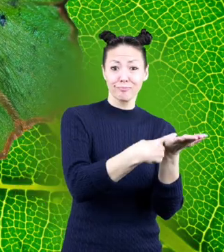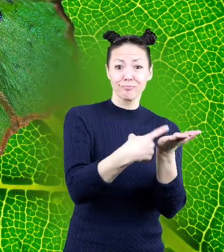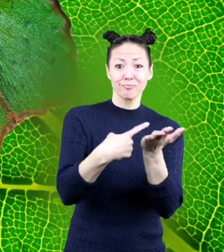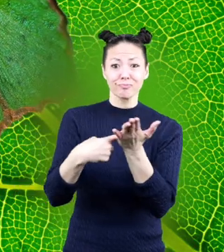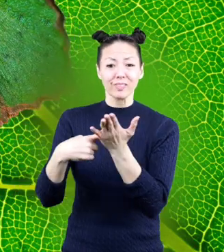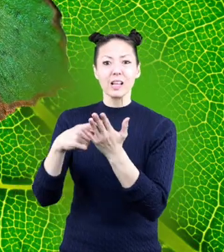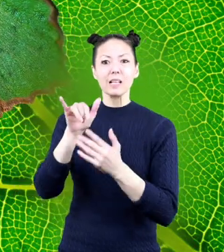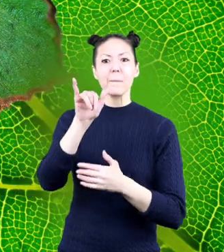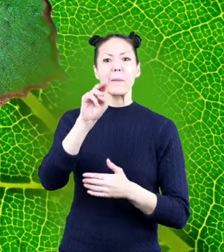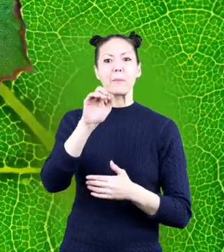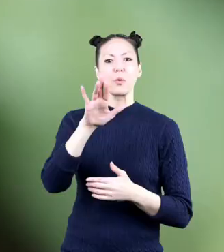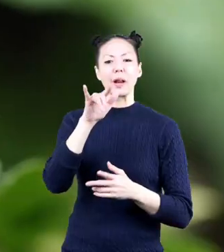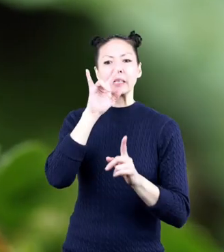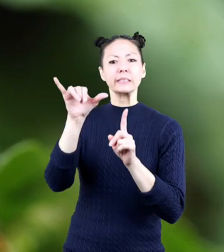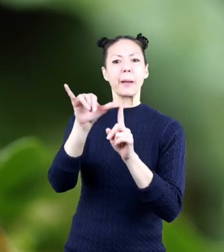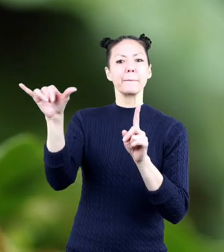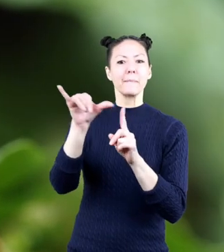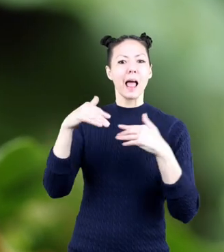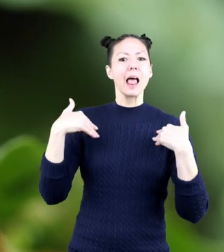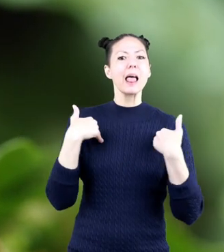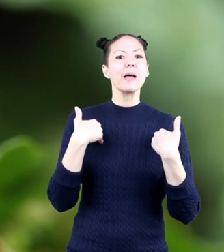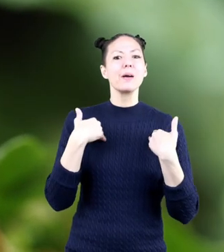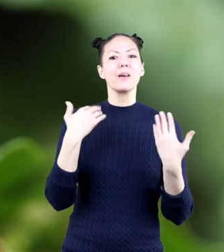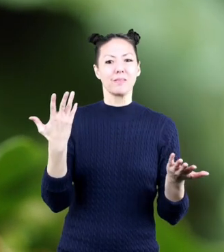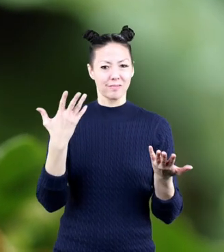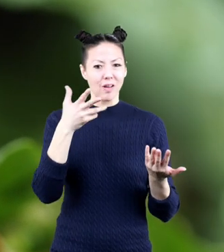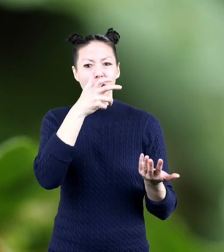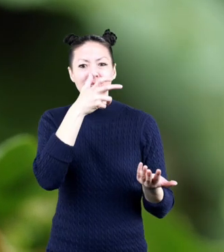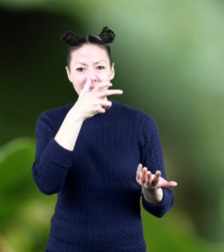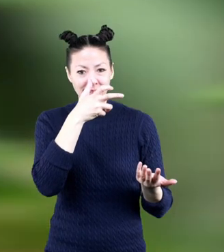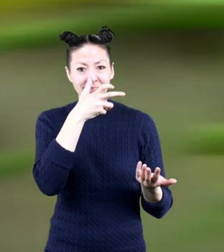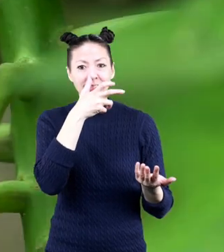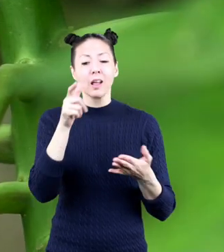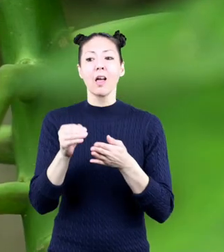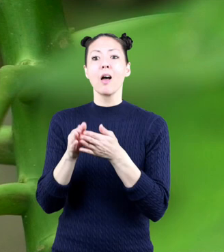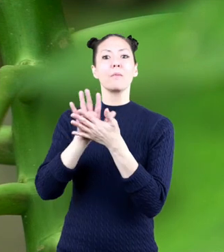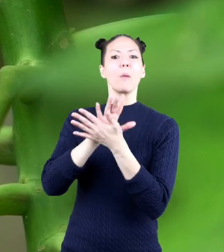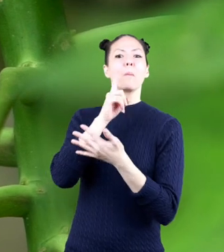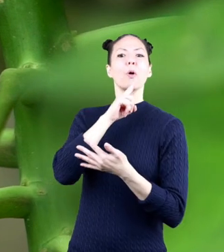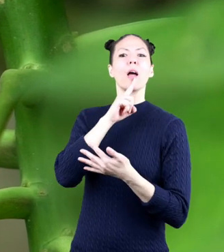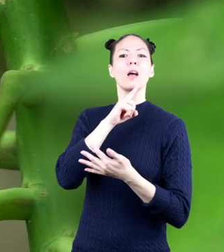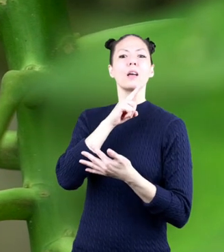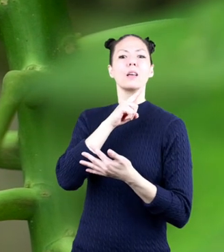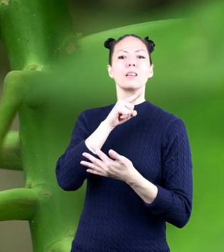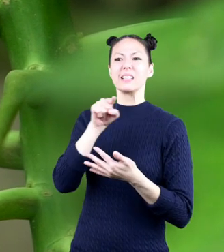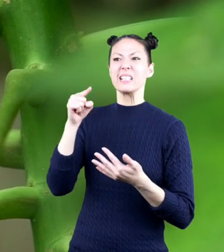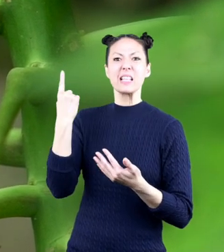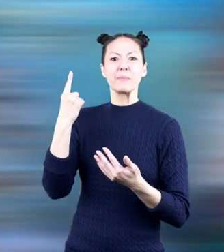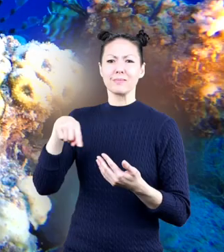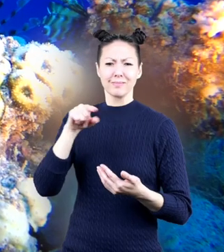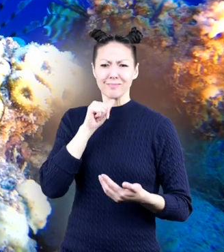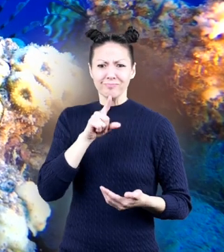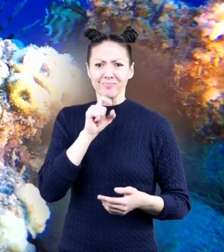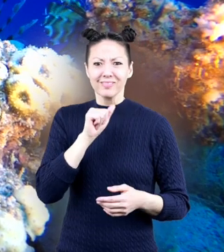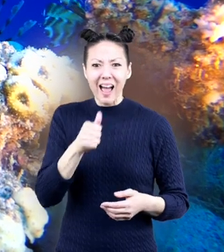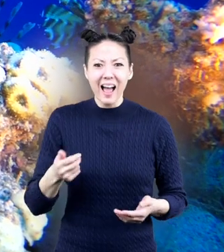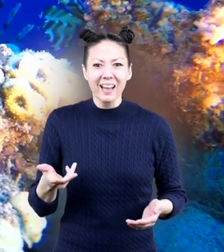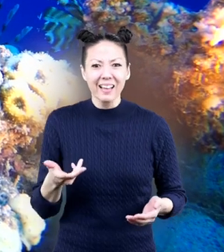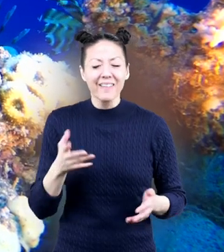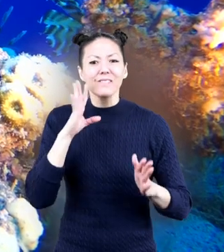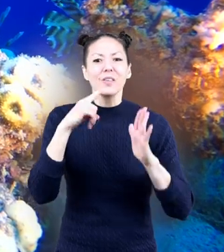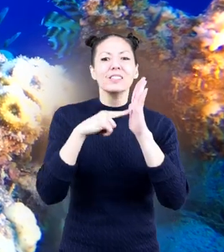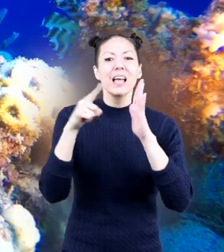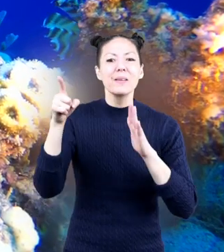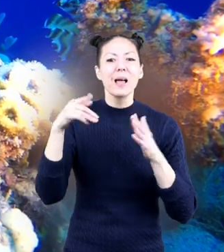is called mimicry. This is when animals or insects use their camouflage to pretend to be something it's not.